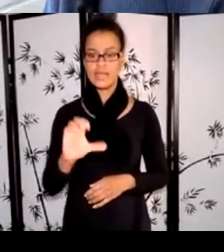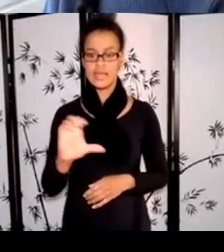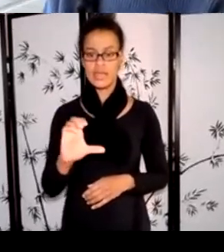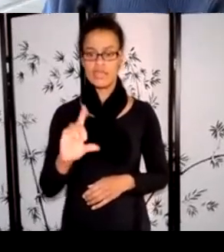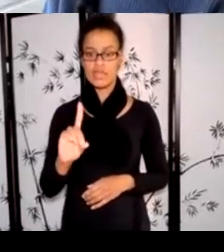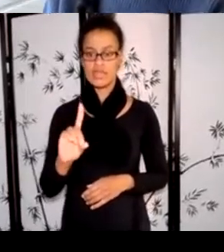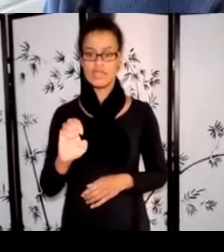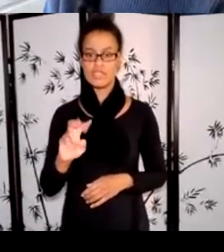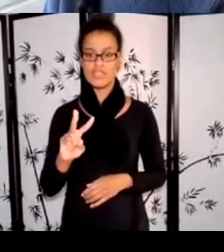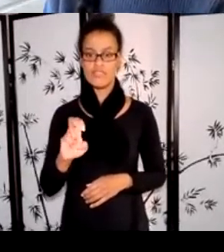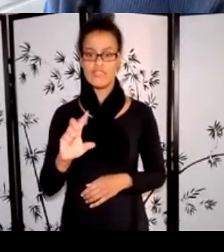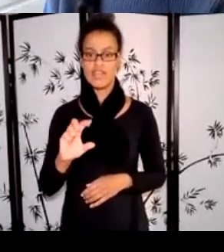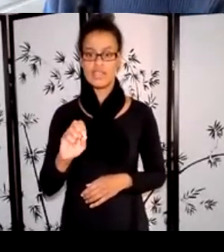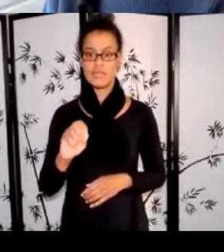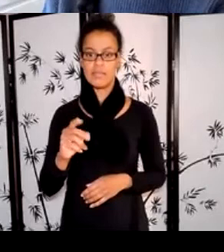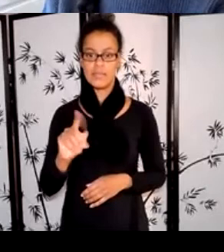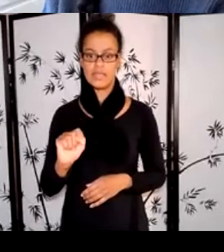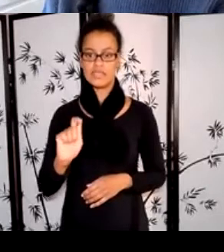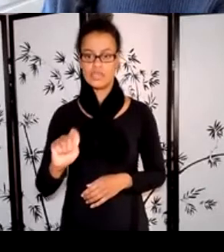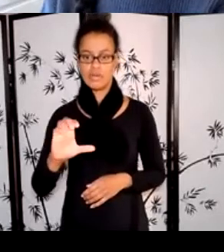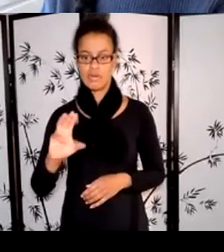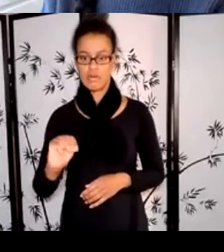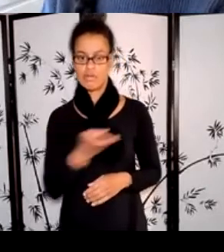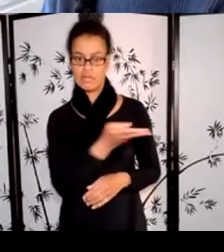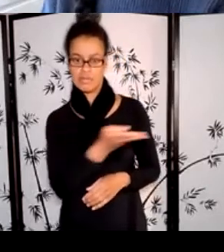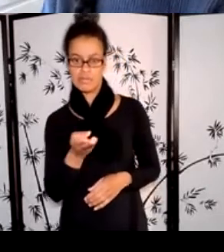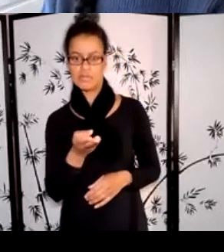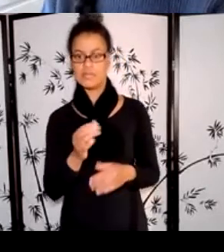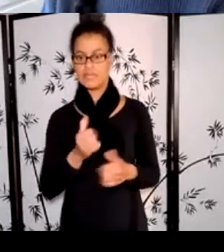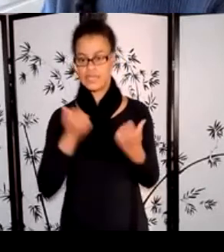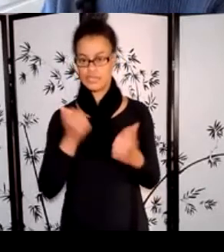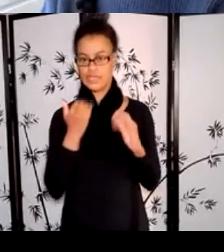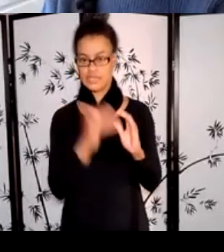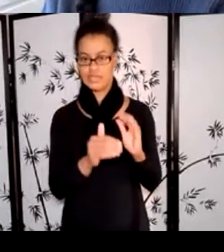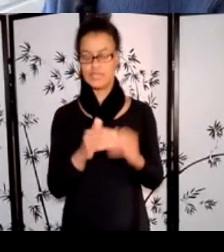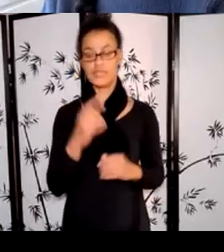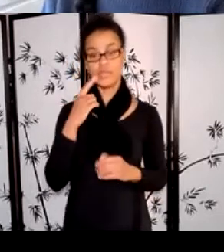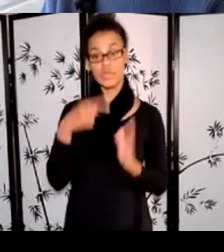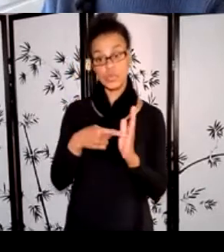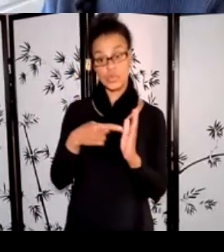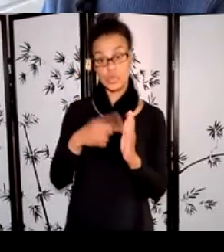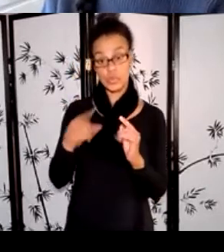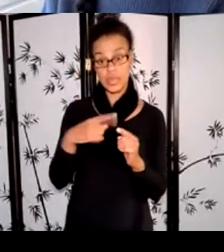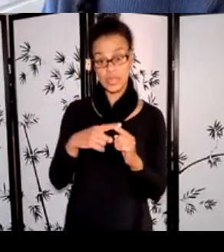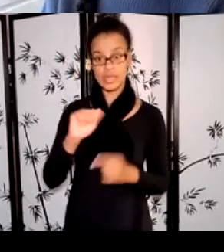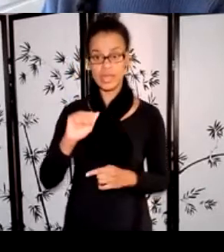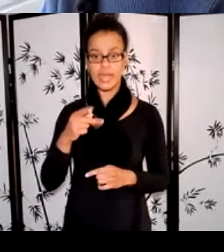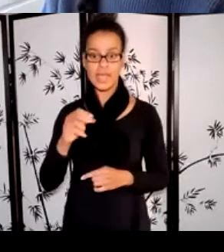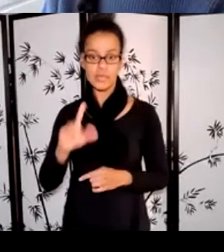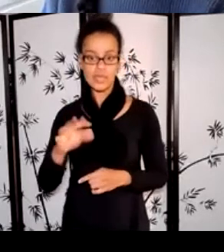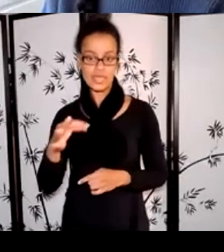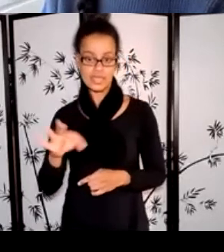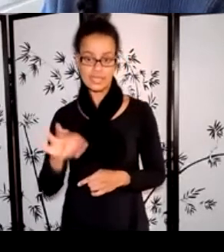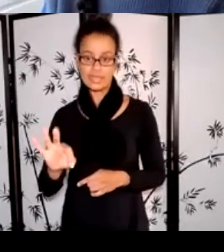this program the deadline is April 19th, so please try to request assistance two weeks beforehand by